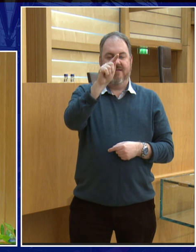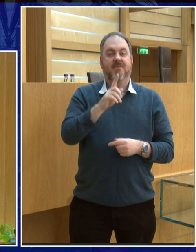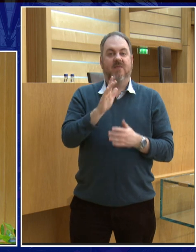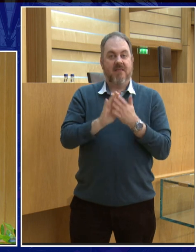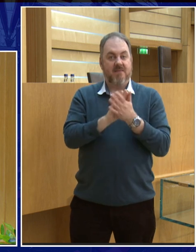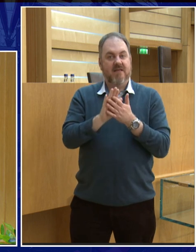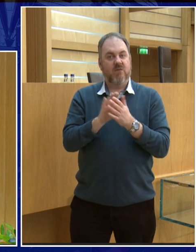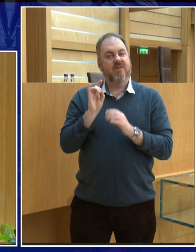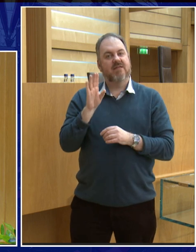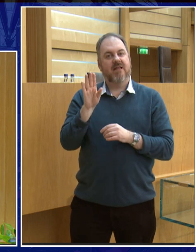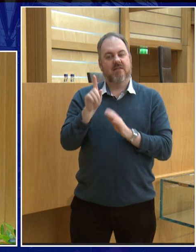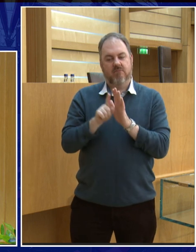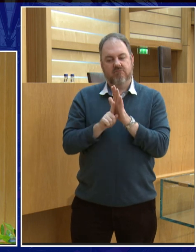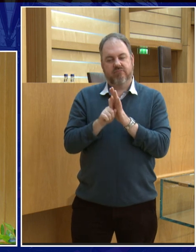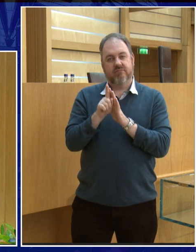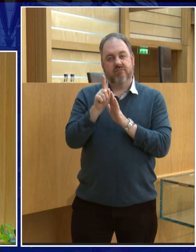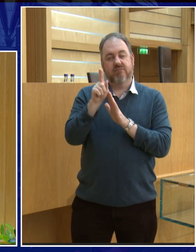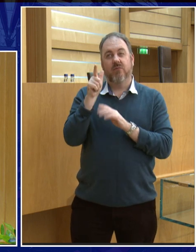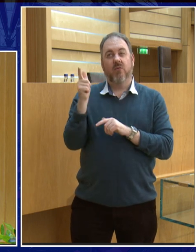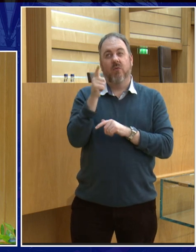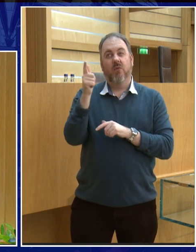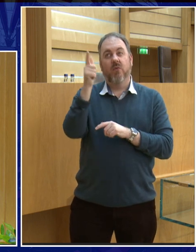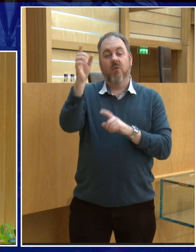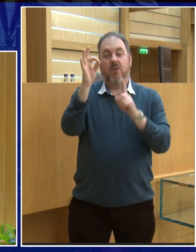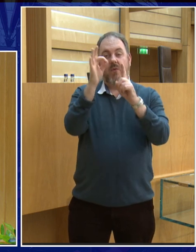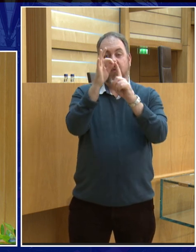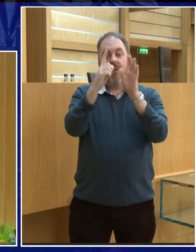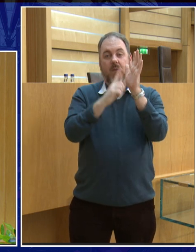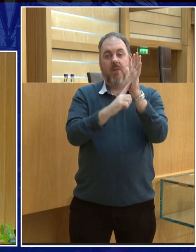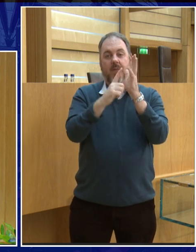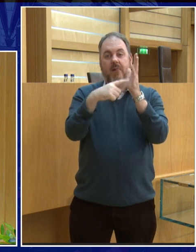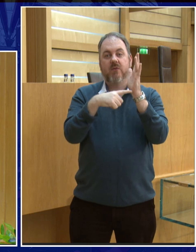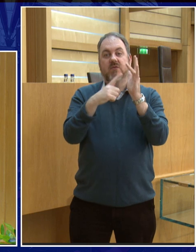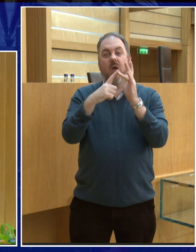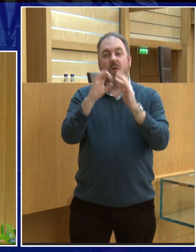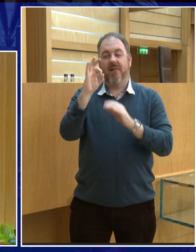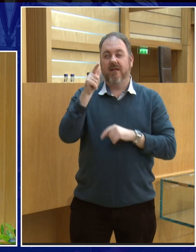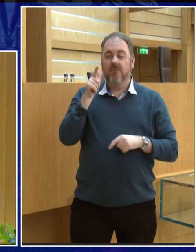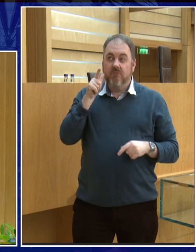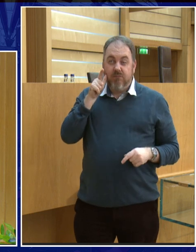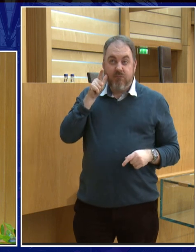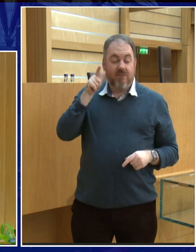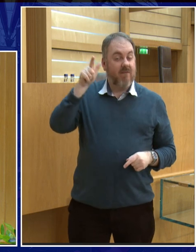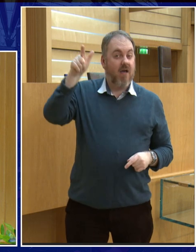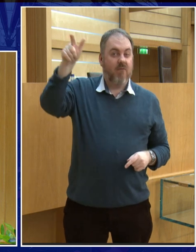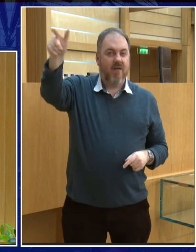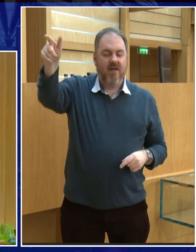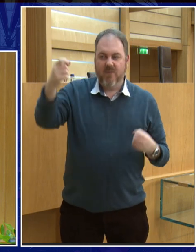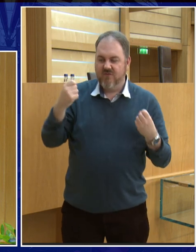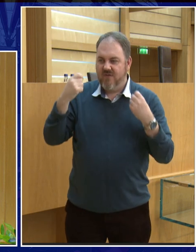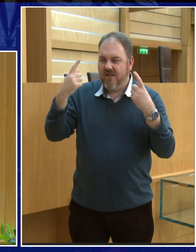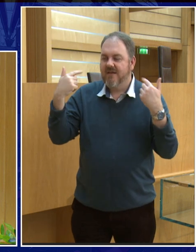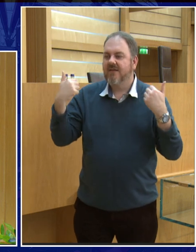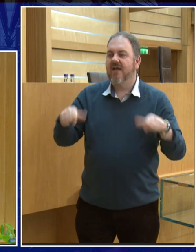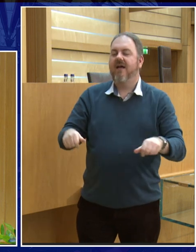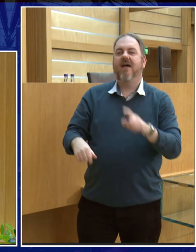probes out to Pluto, which is billions of miles away. And it's because we understand how the universe works and these ellipses that we're able to actually